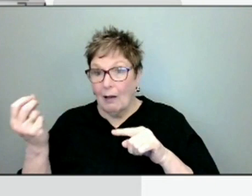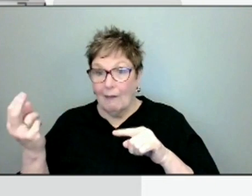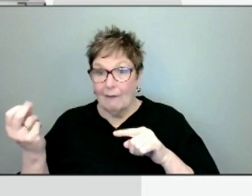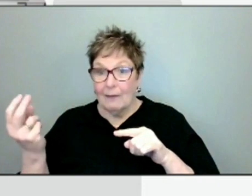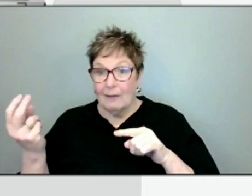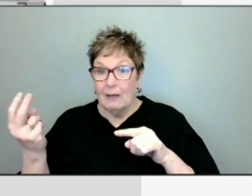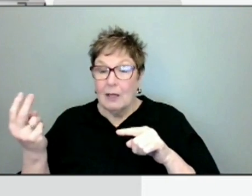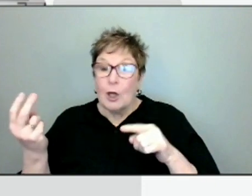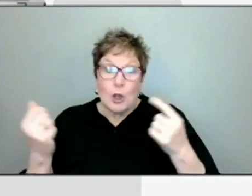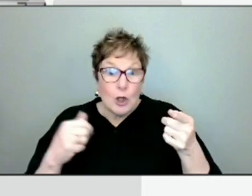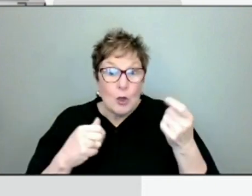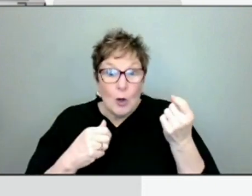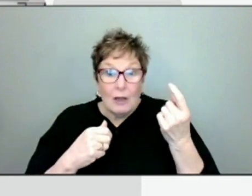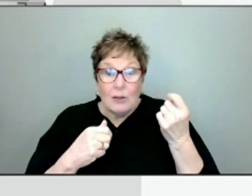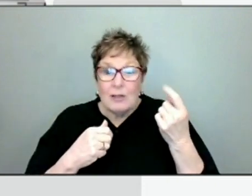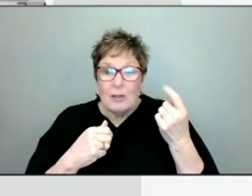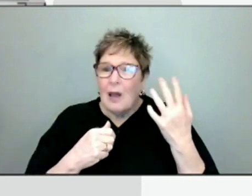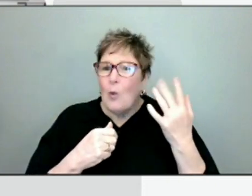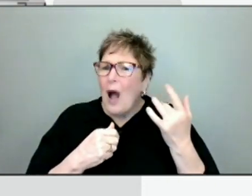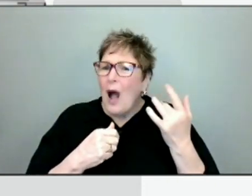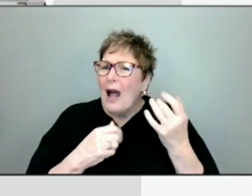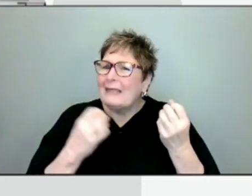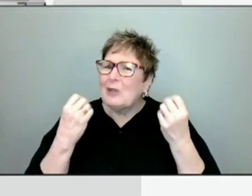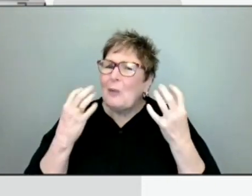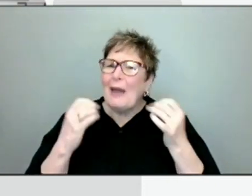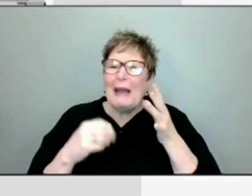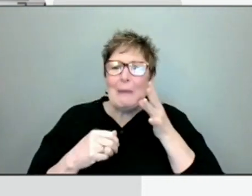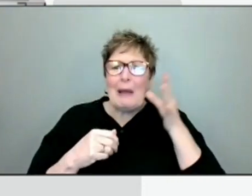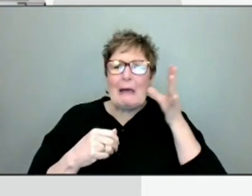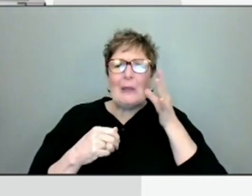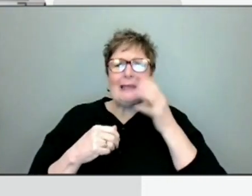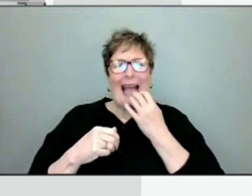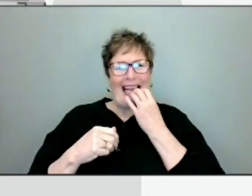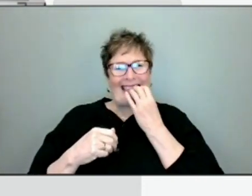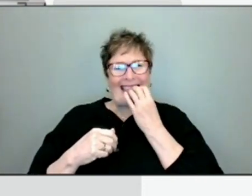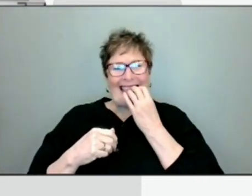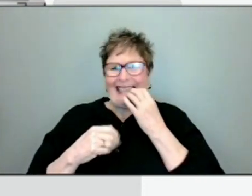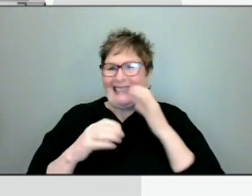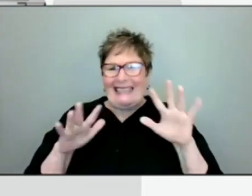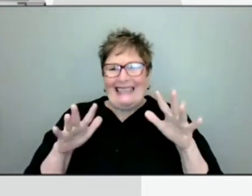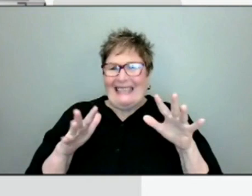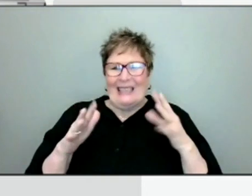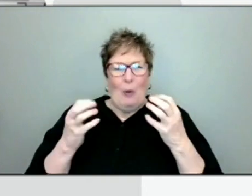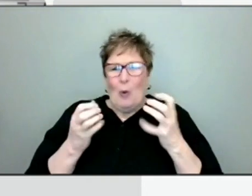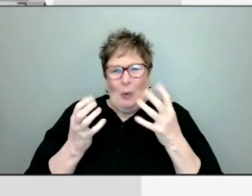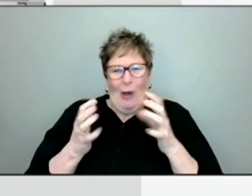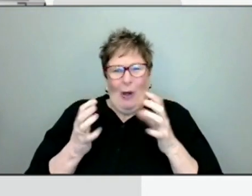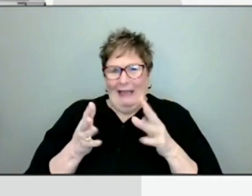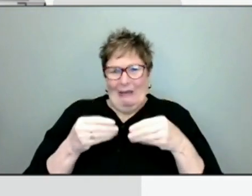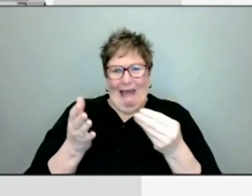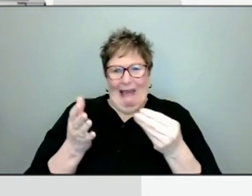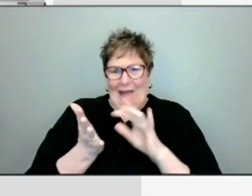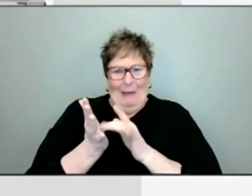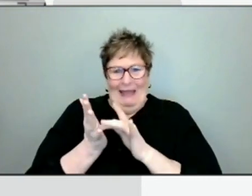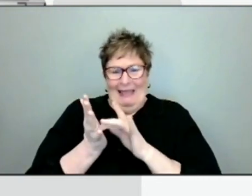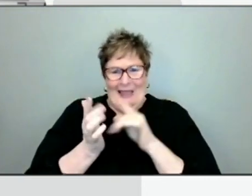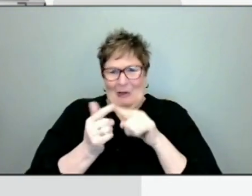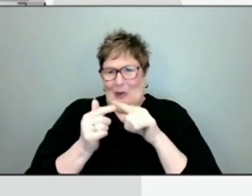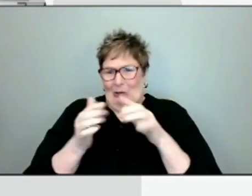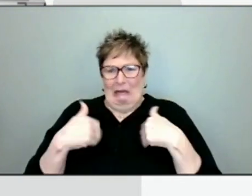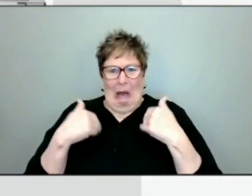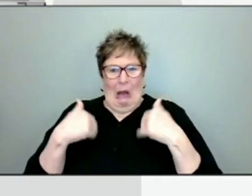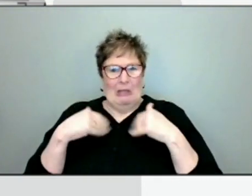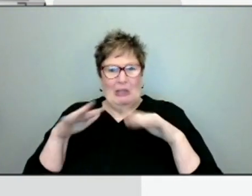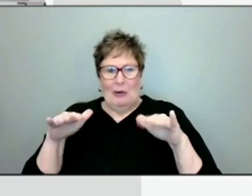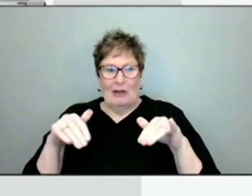understand why so many parents are hesitant to give a young child like that a booster or something that's still, well, yes, I